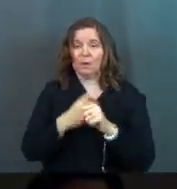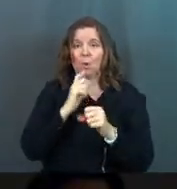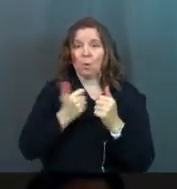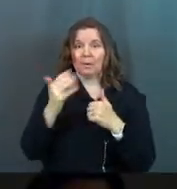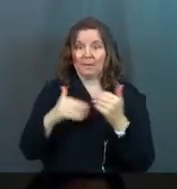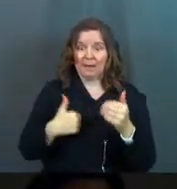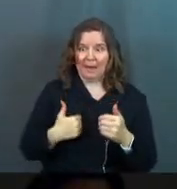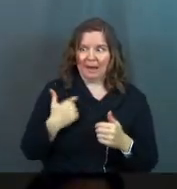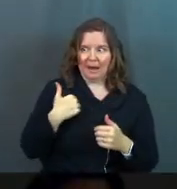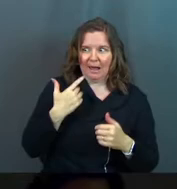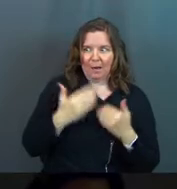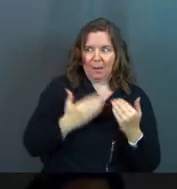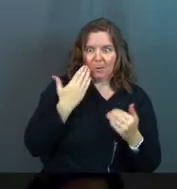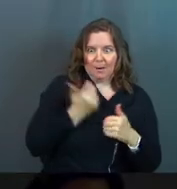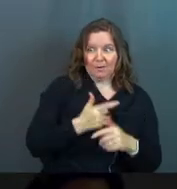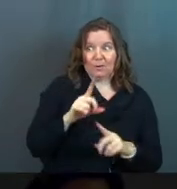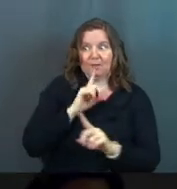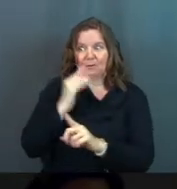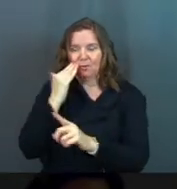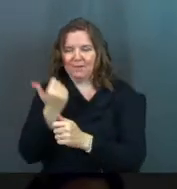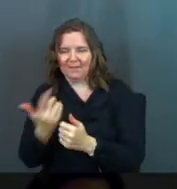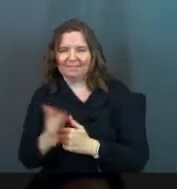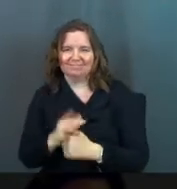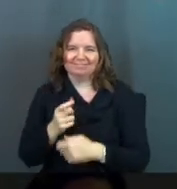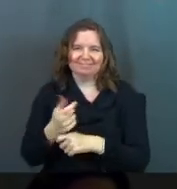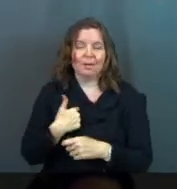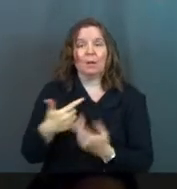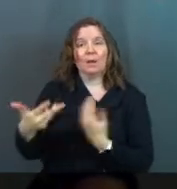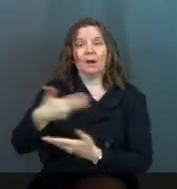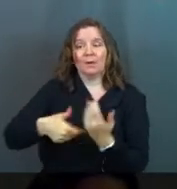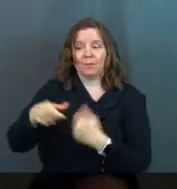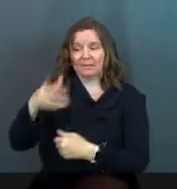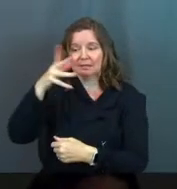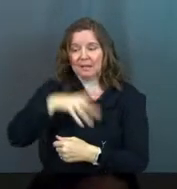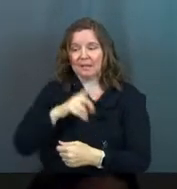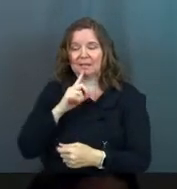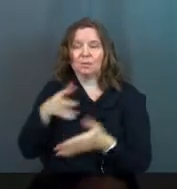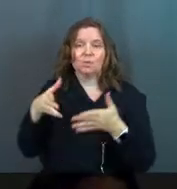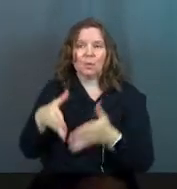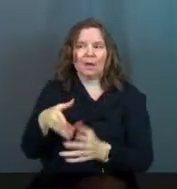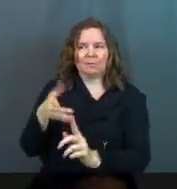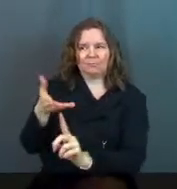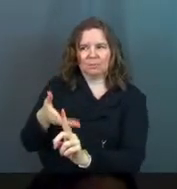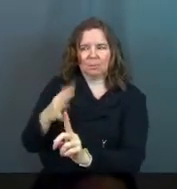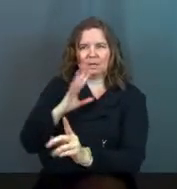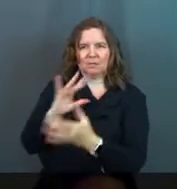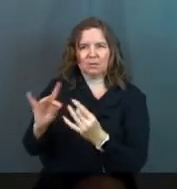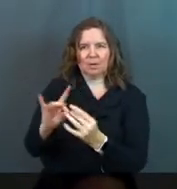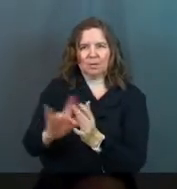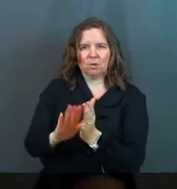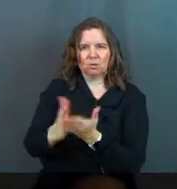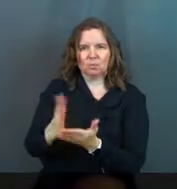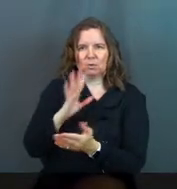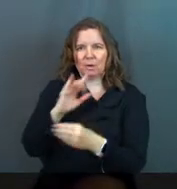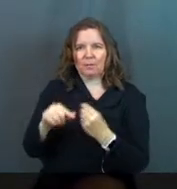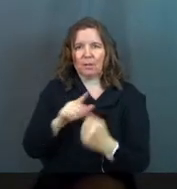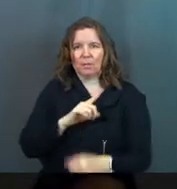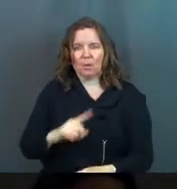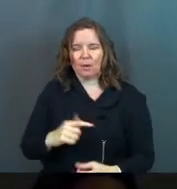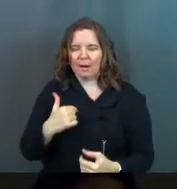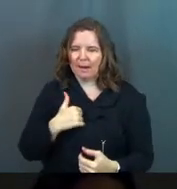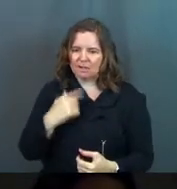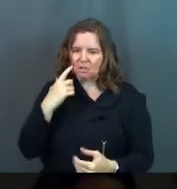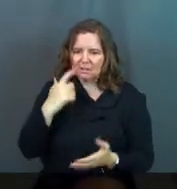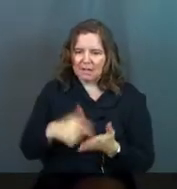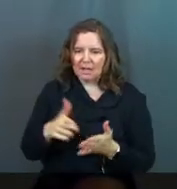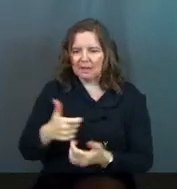knew everything, right? And so I wanted to hang out with this guy because there was a way about him when he talked about the Scripture, when he talked about the Lord, and I could